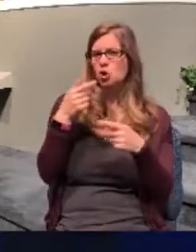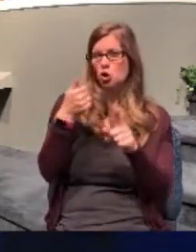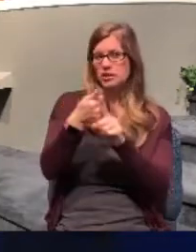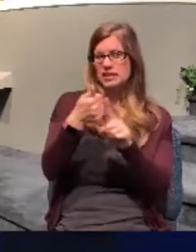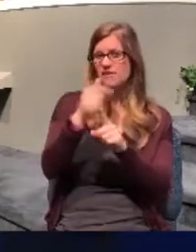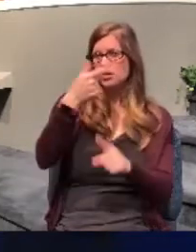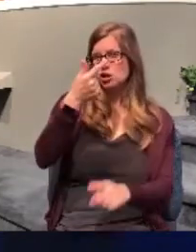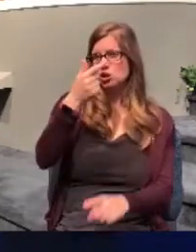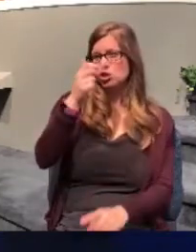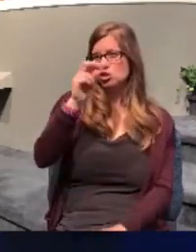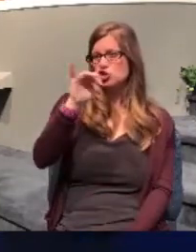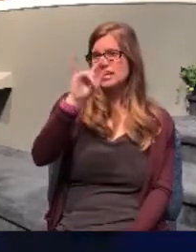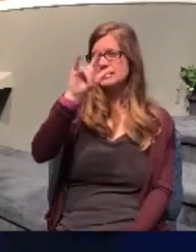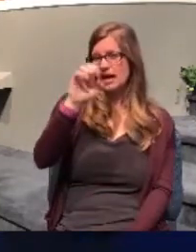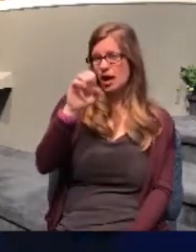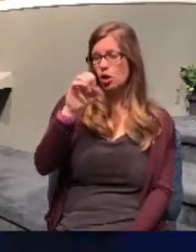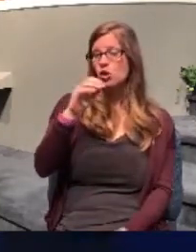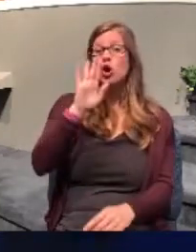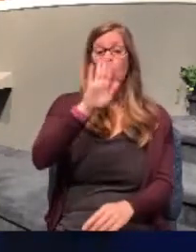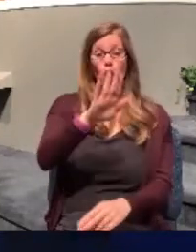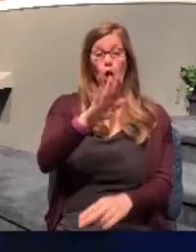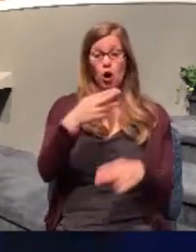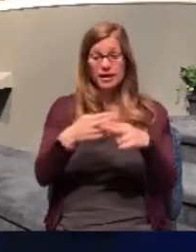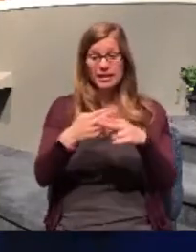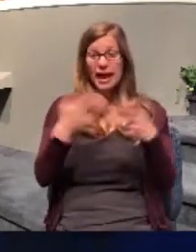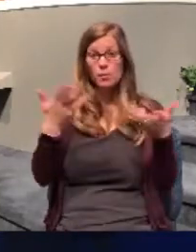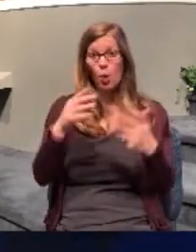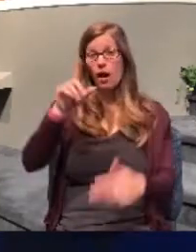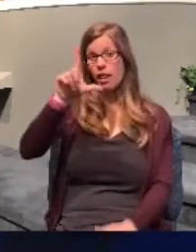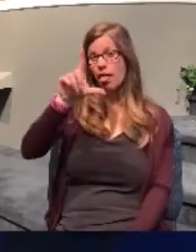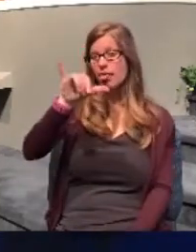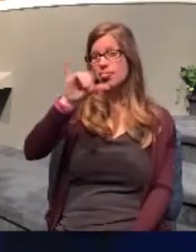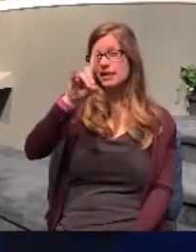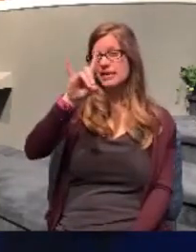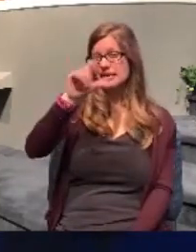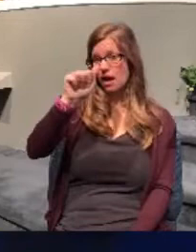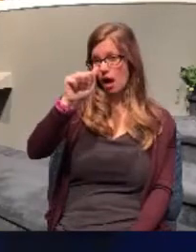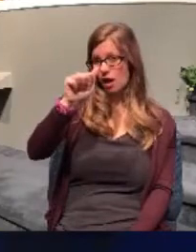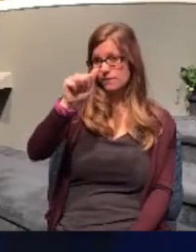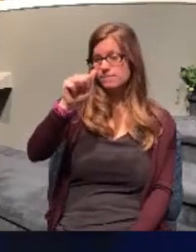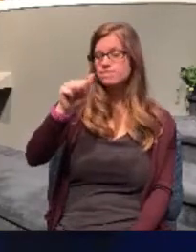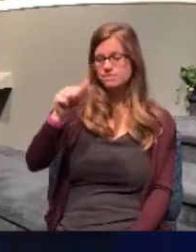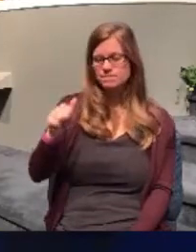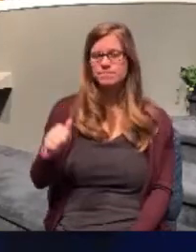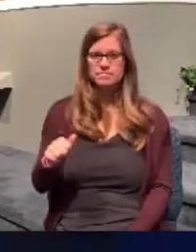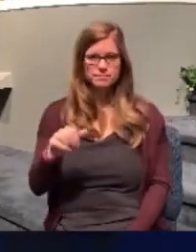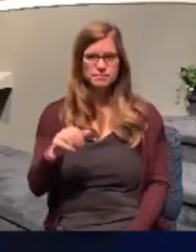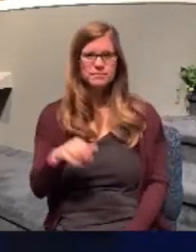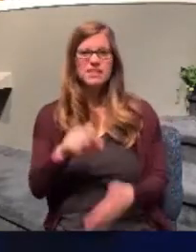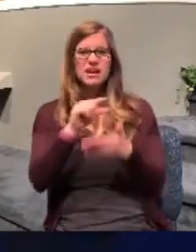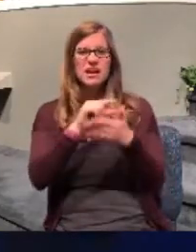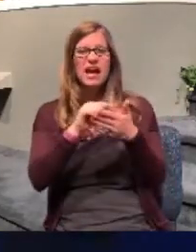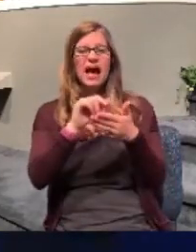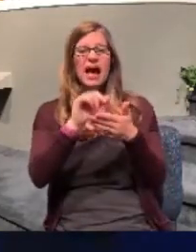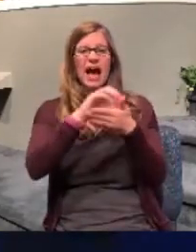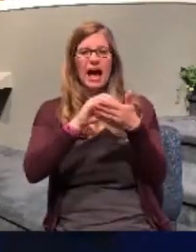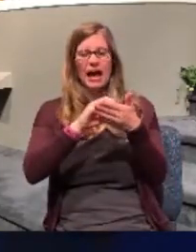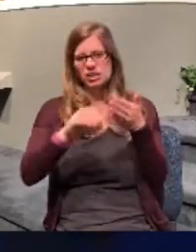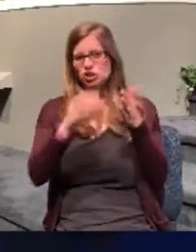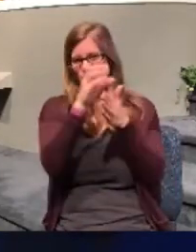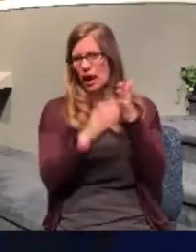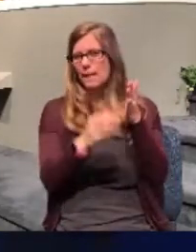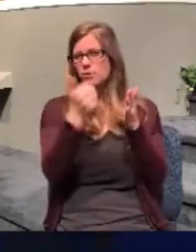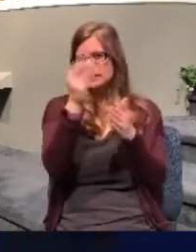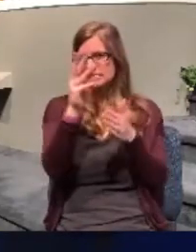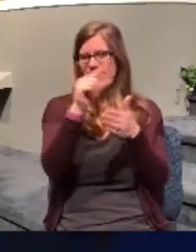named Lydia. We've all read this story about Lydia. Look at it please in Acts 16 verse 14. And